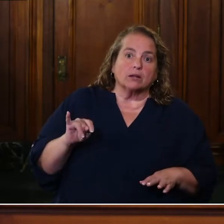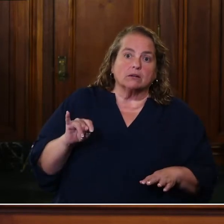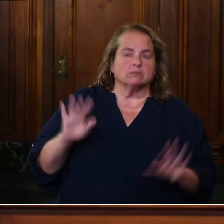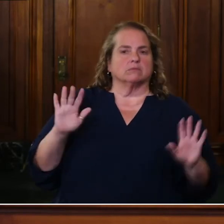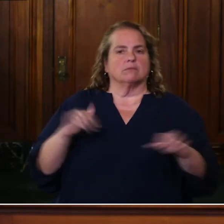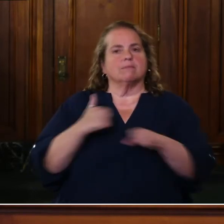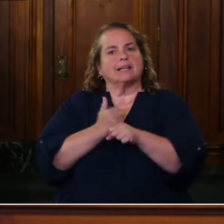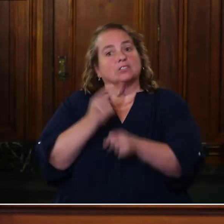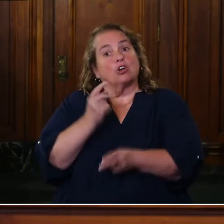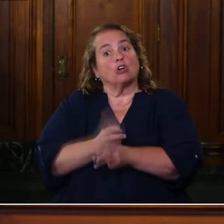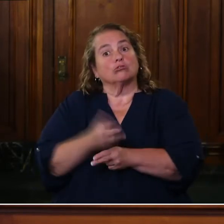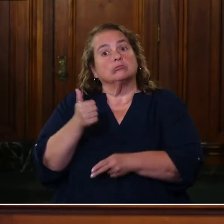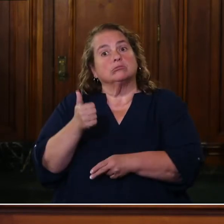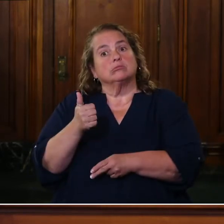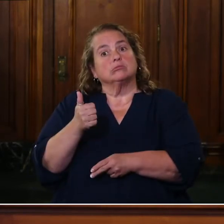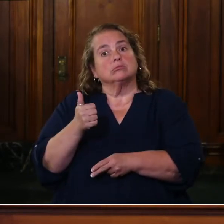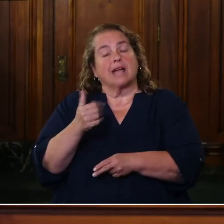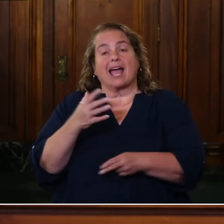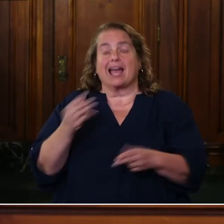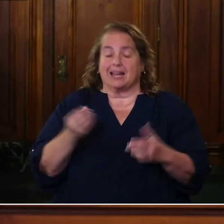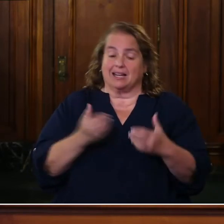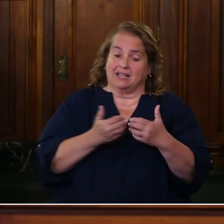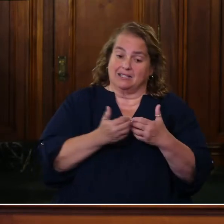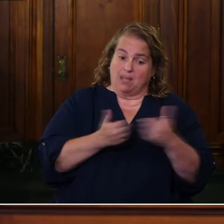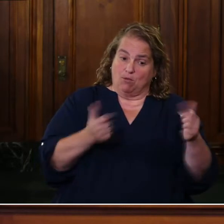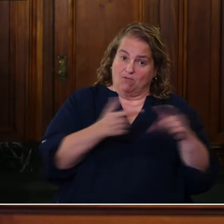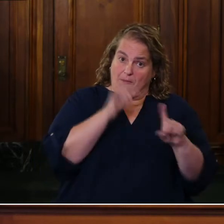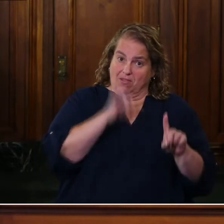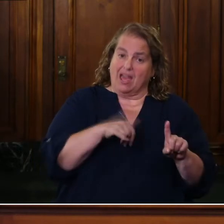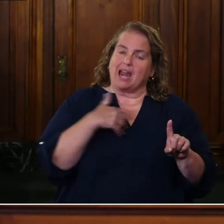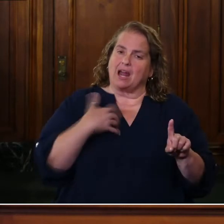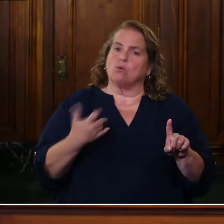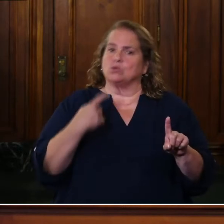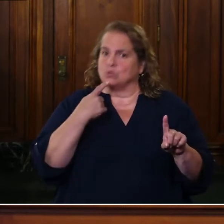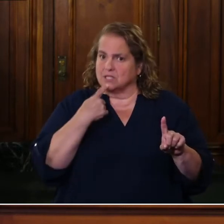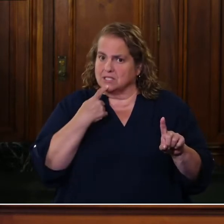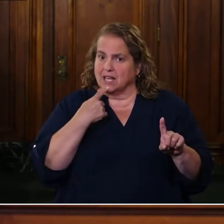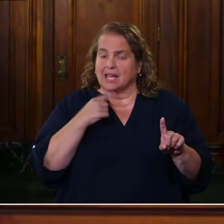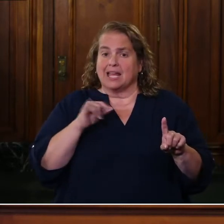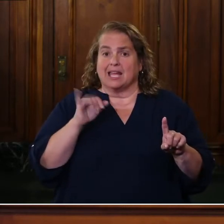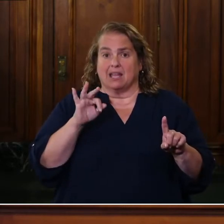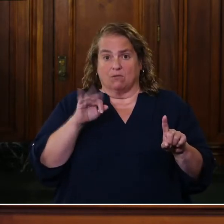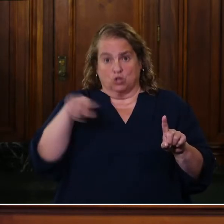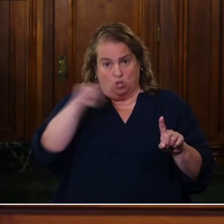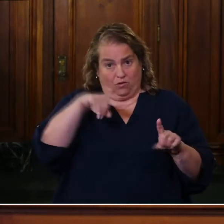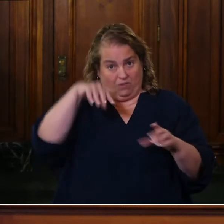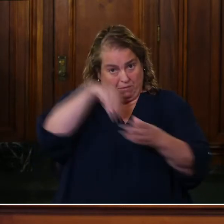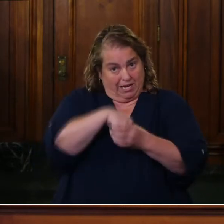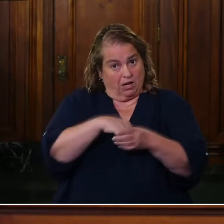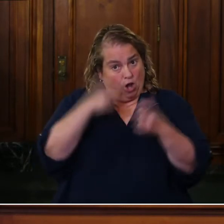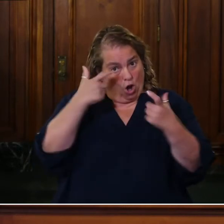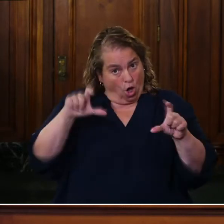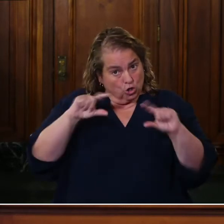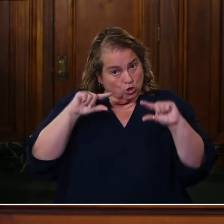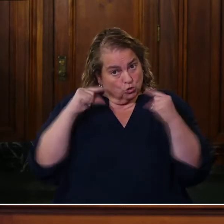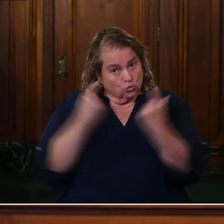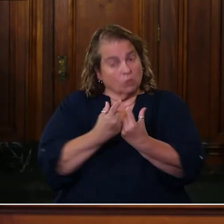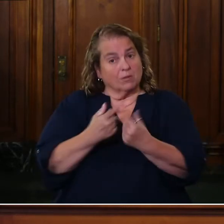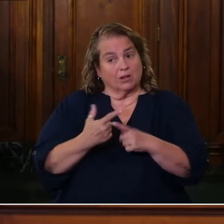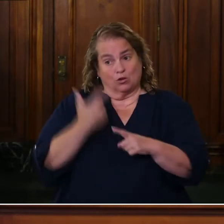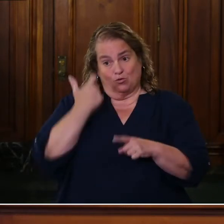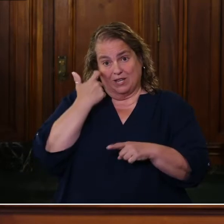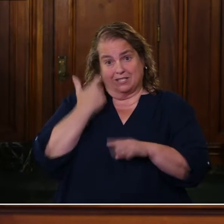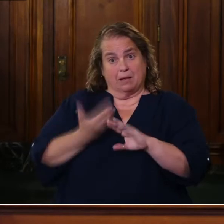that makes it harder. And separately, let me say, um, that, that, um, if you've been in a large group in the, in the recent past,